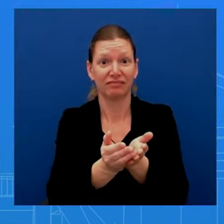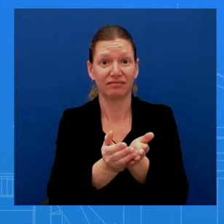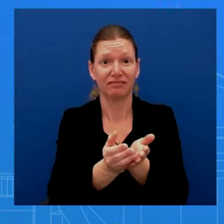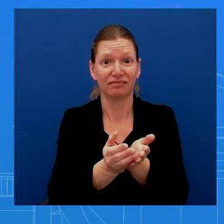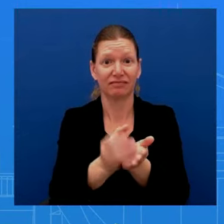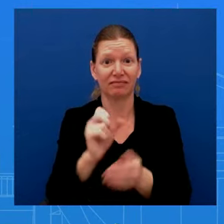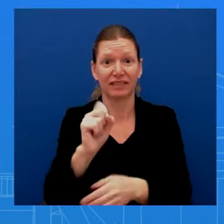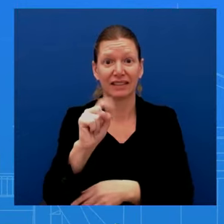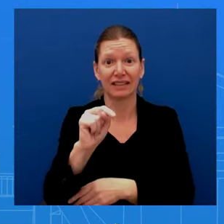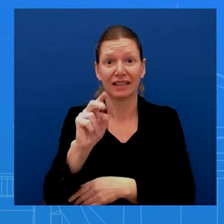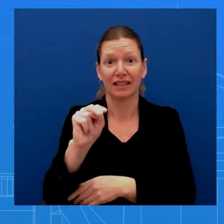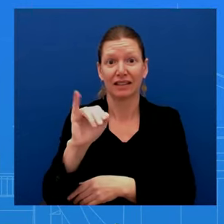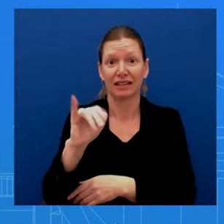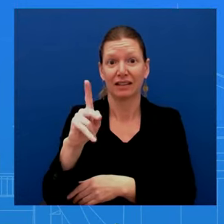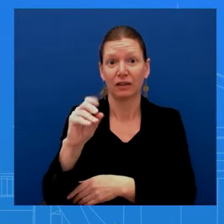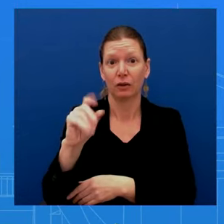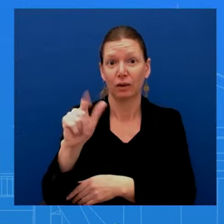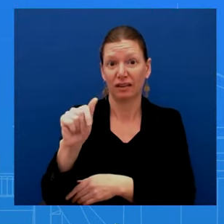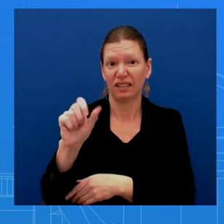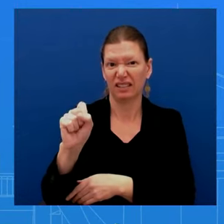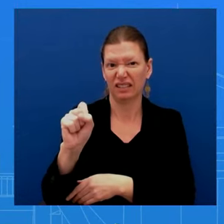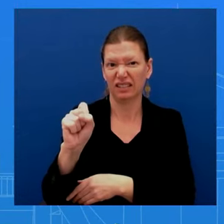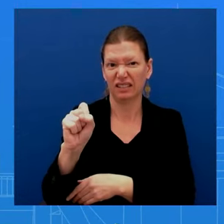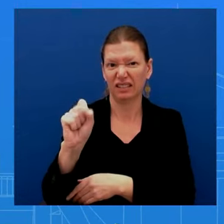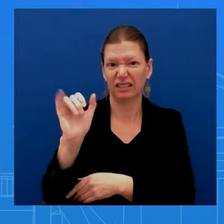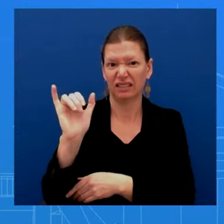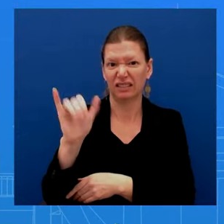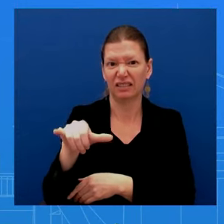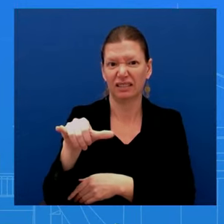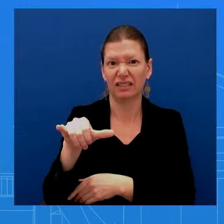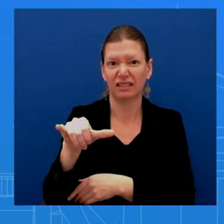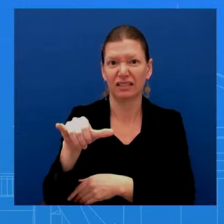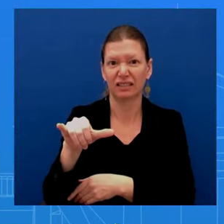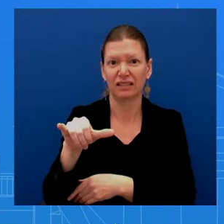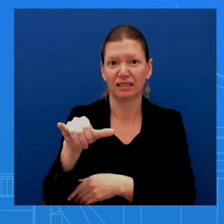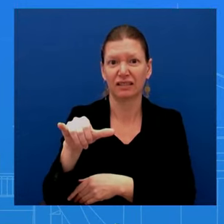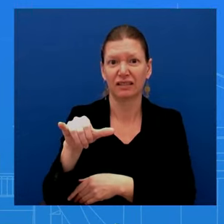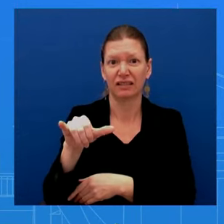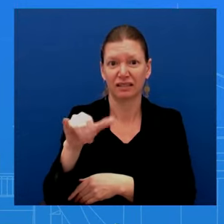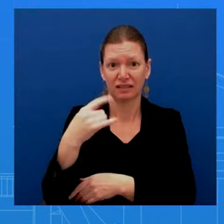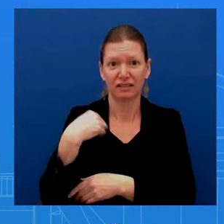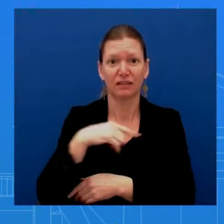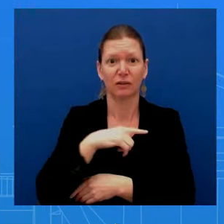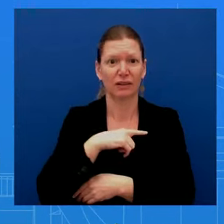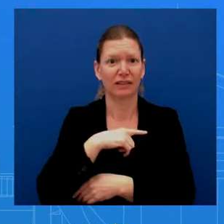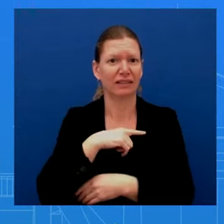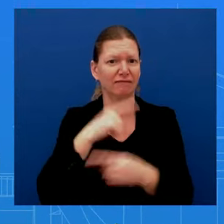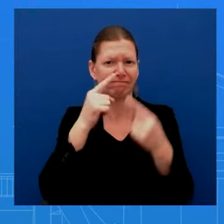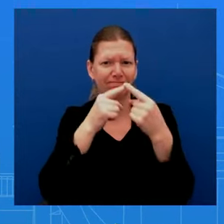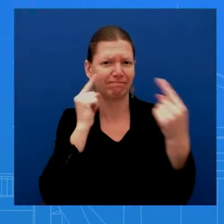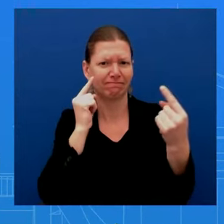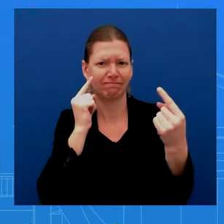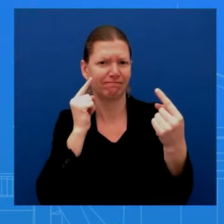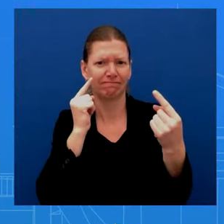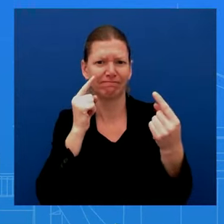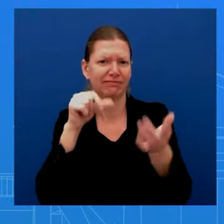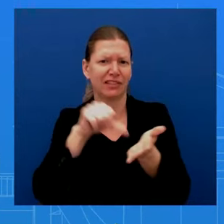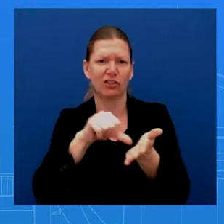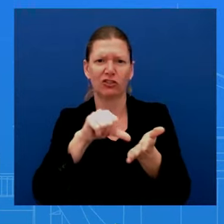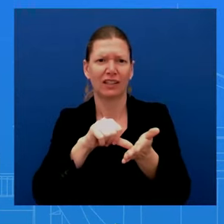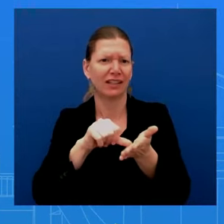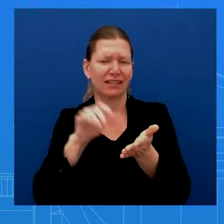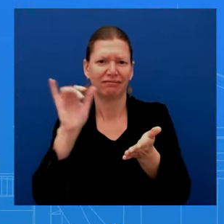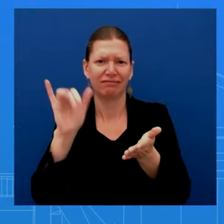Gulf of Oman, we condemn this apparent seizure. The Iranian government should immediately release the ship and its crew. These provocative and unacceptable